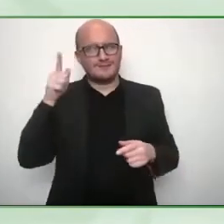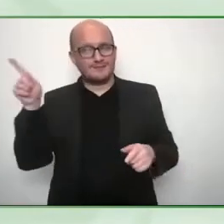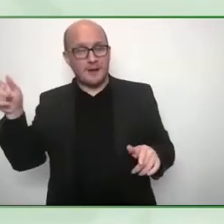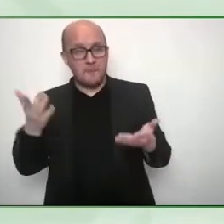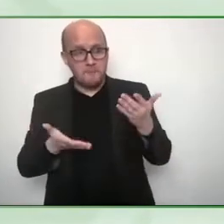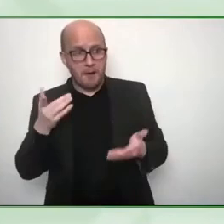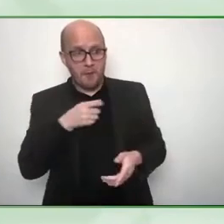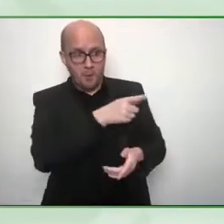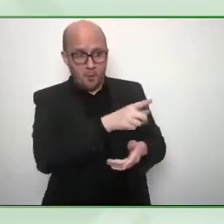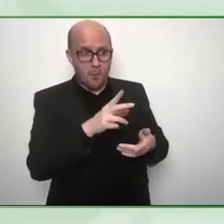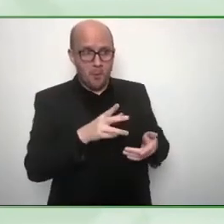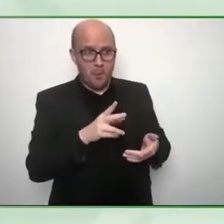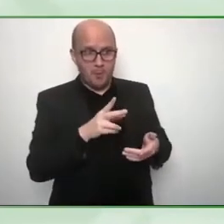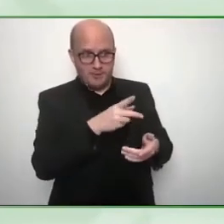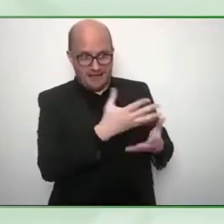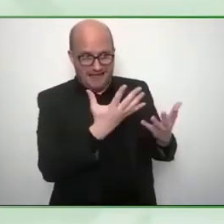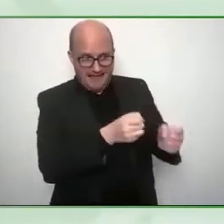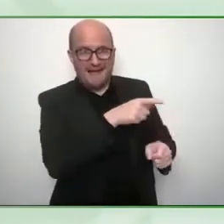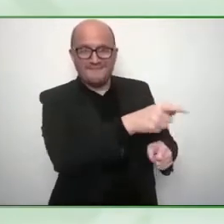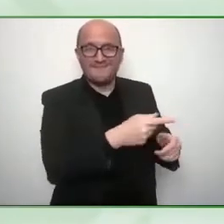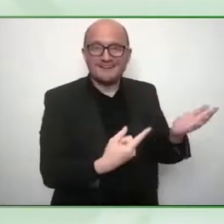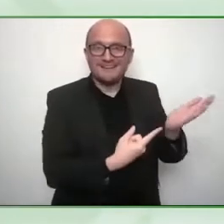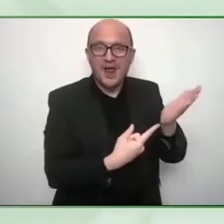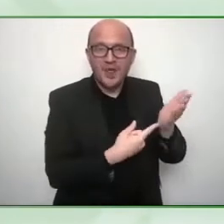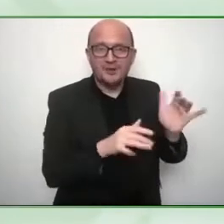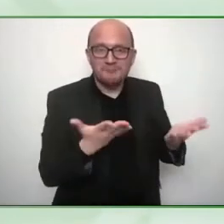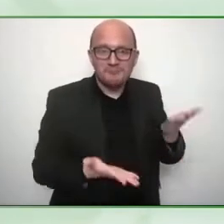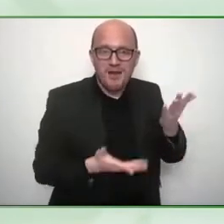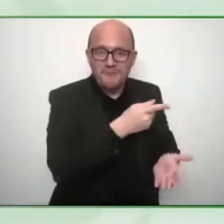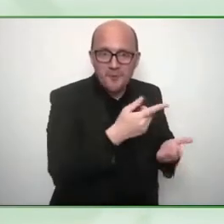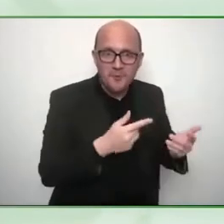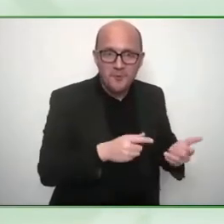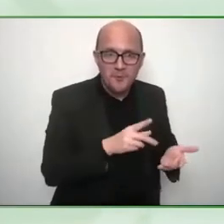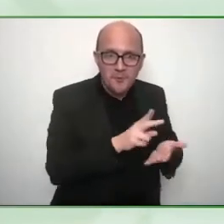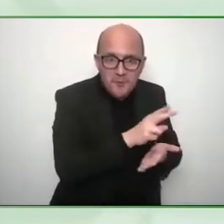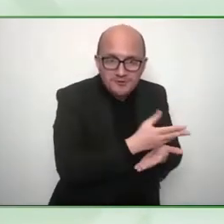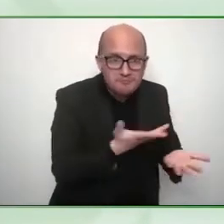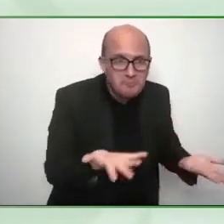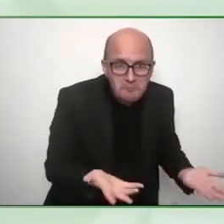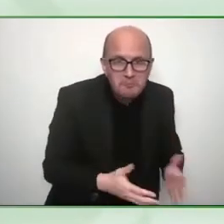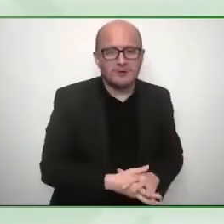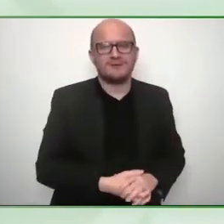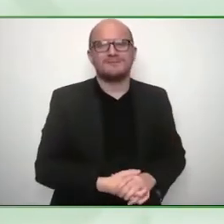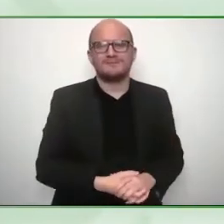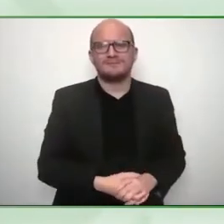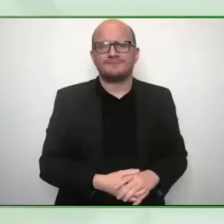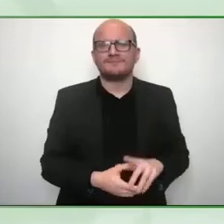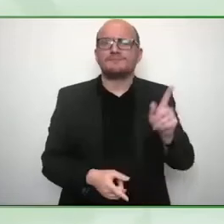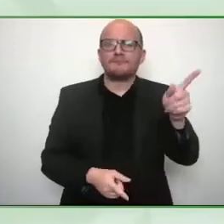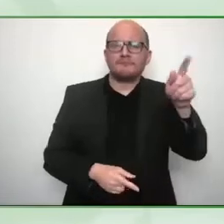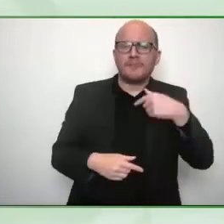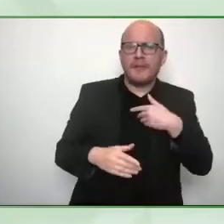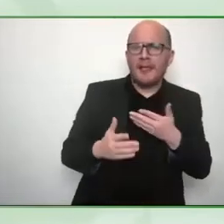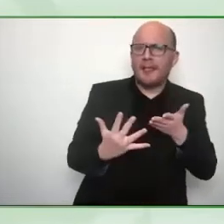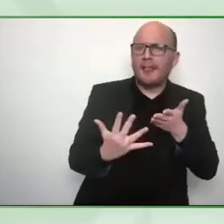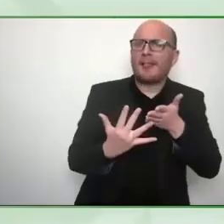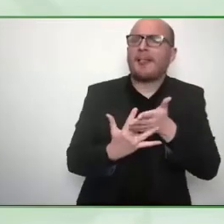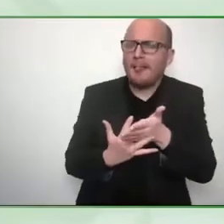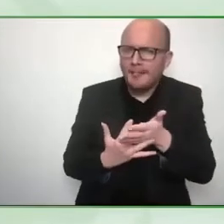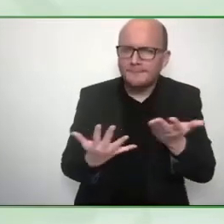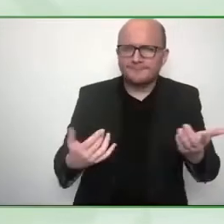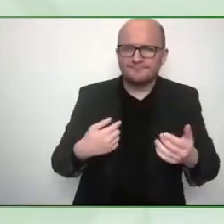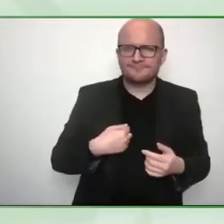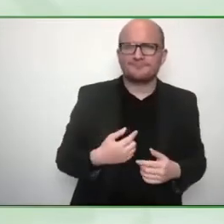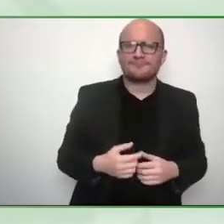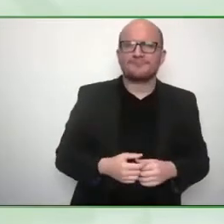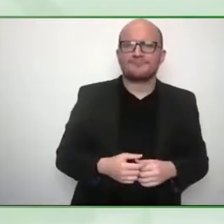one thing come on in no i think the other thing that i wanted to highlight was we're really looking at kind of a multi